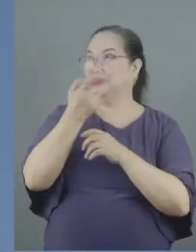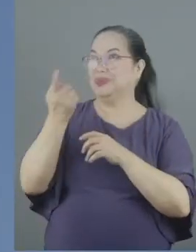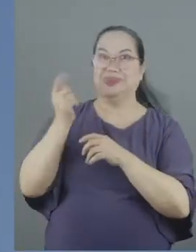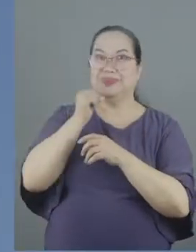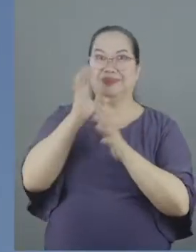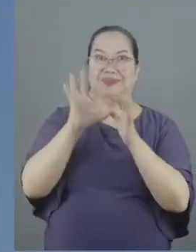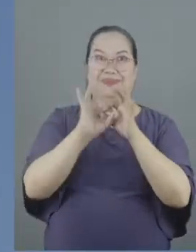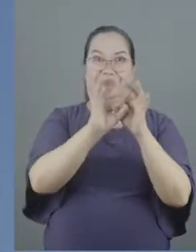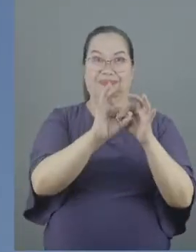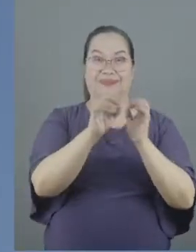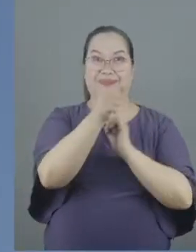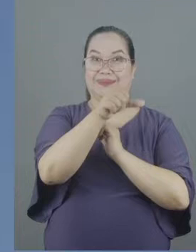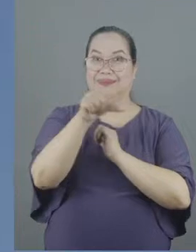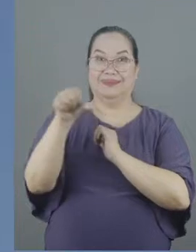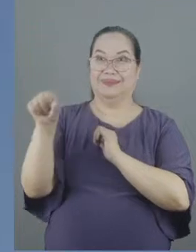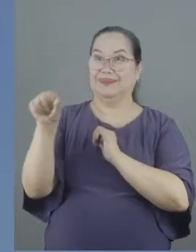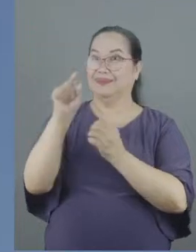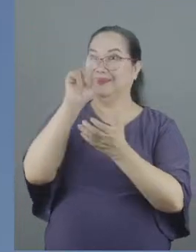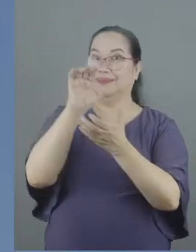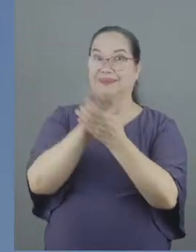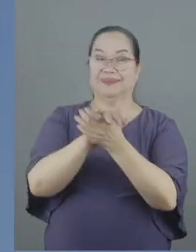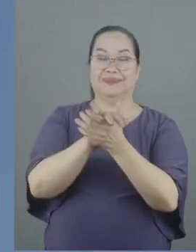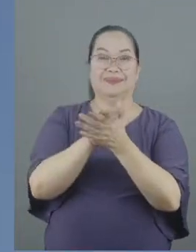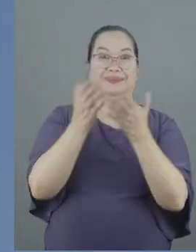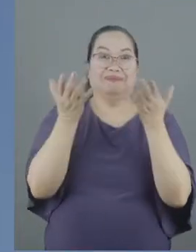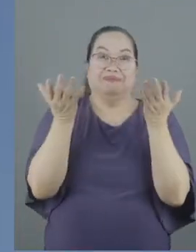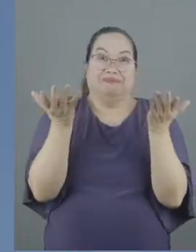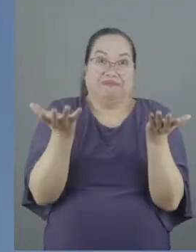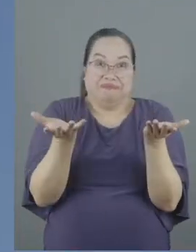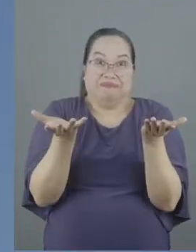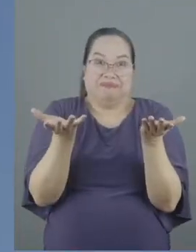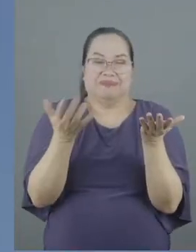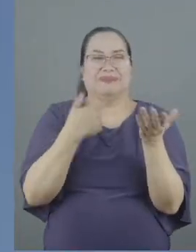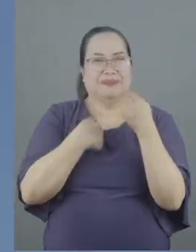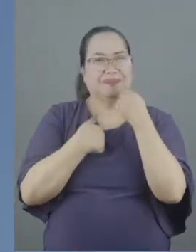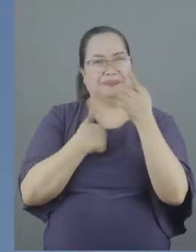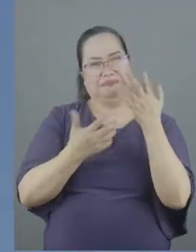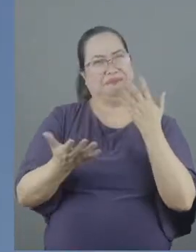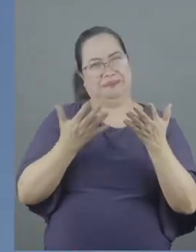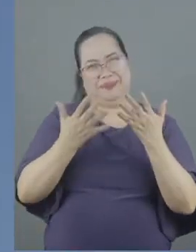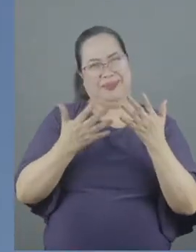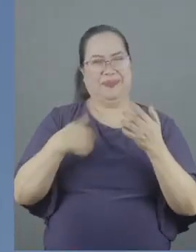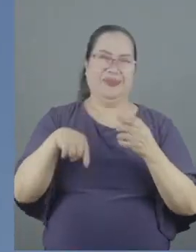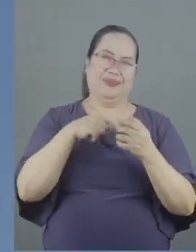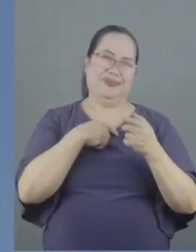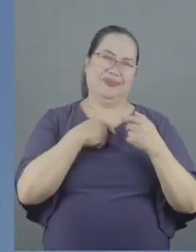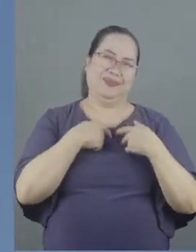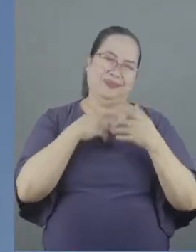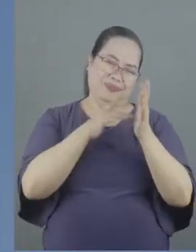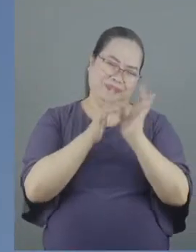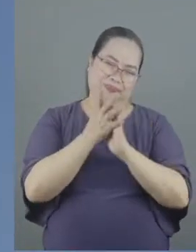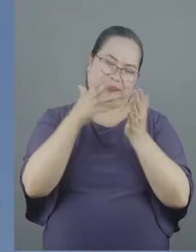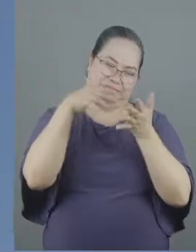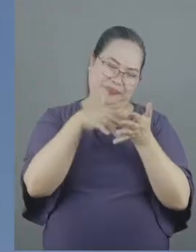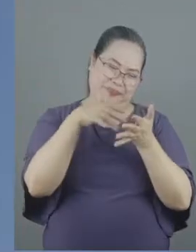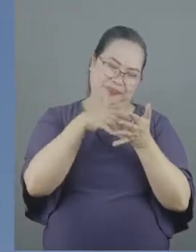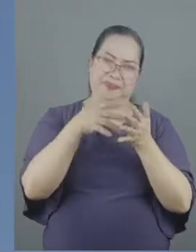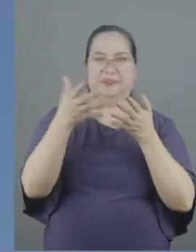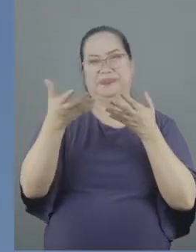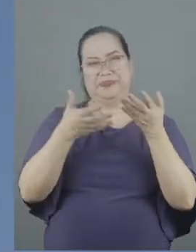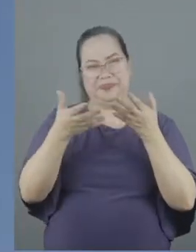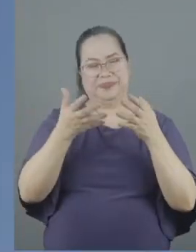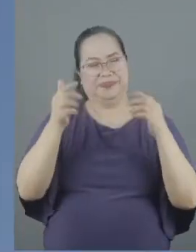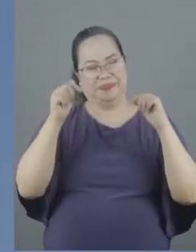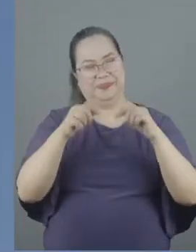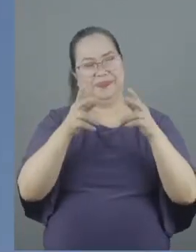connected to any other believer at all. I said, maybe, you know, we could have a regular Bible study where anyone could come